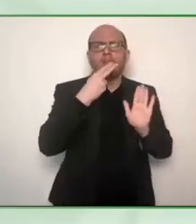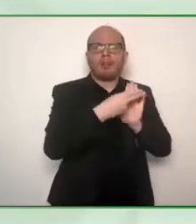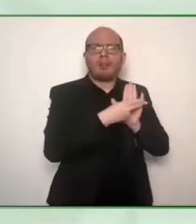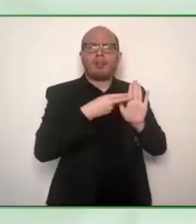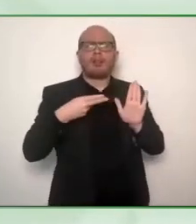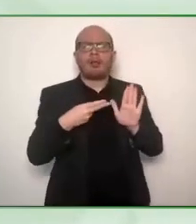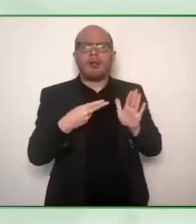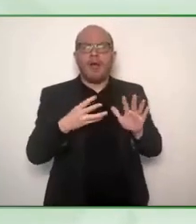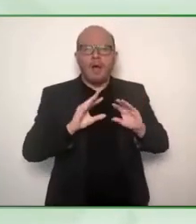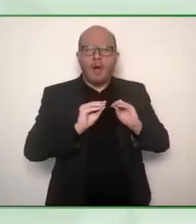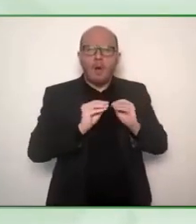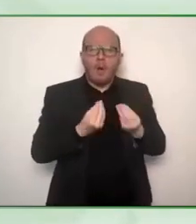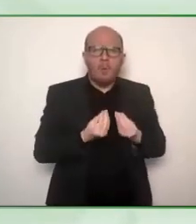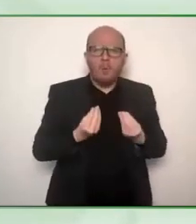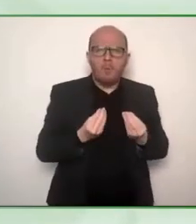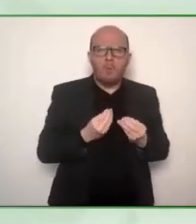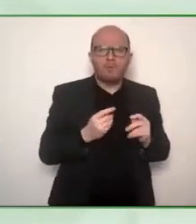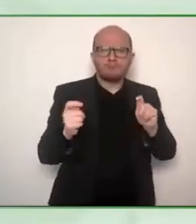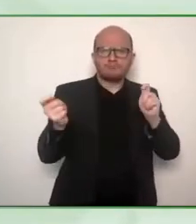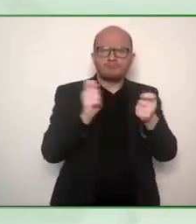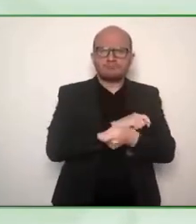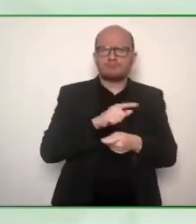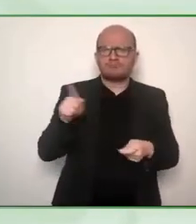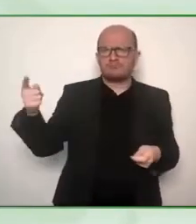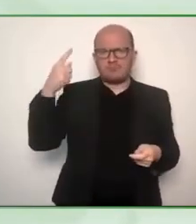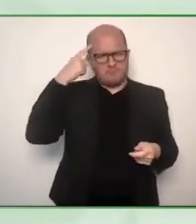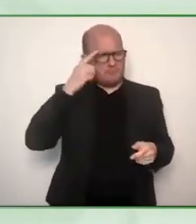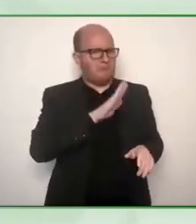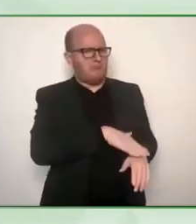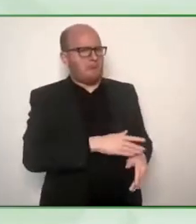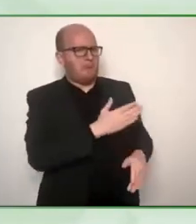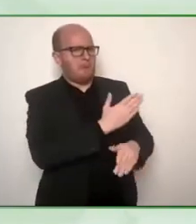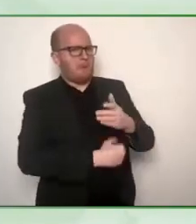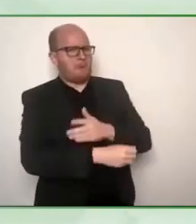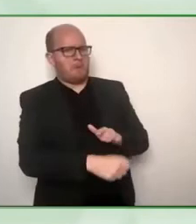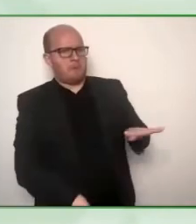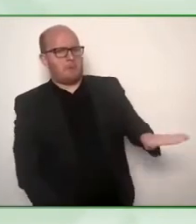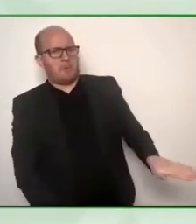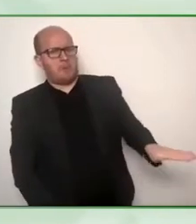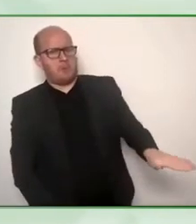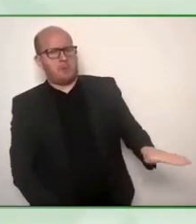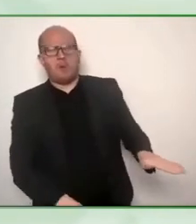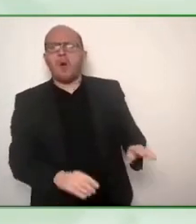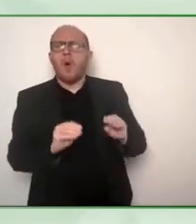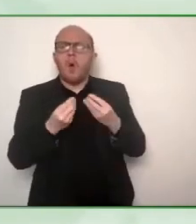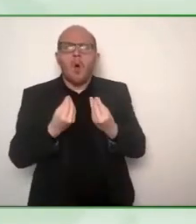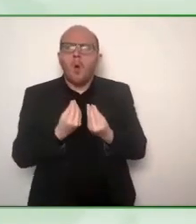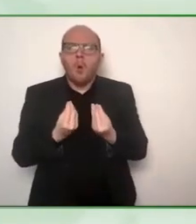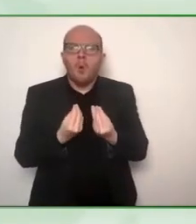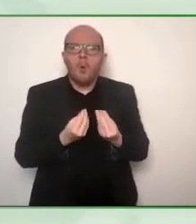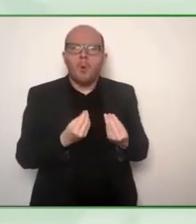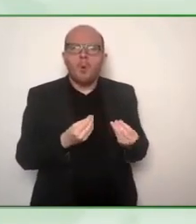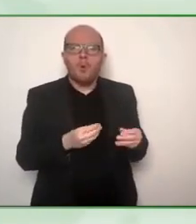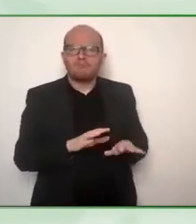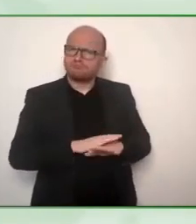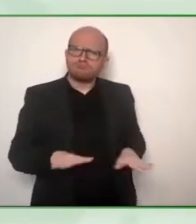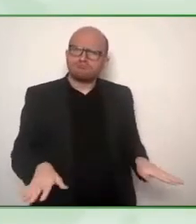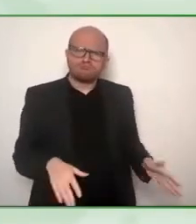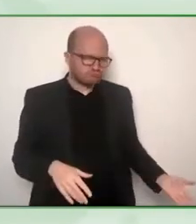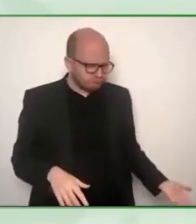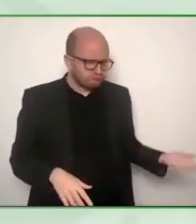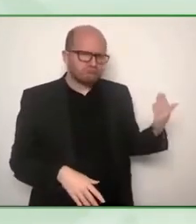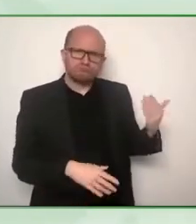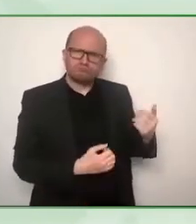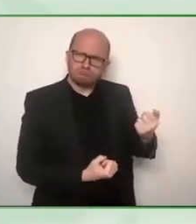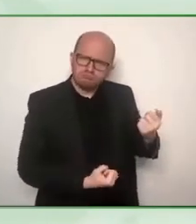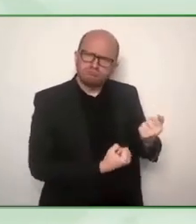we bring people to the screens and so we bring people into contact and that's how we can reduce stigma and bring make the world a better